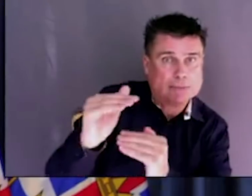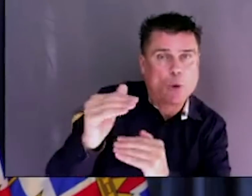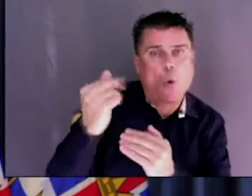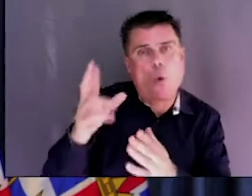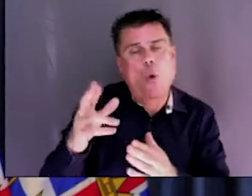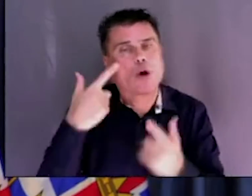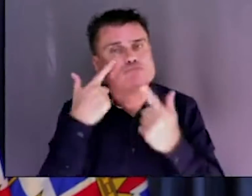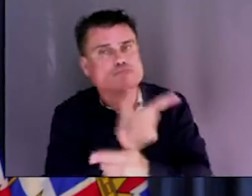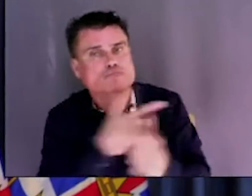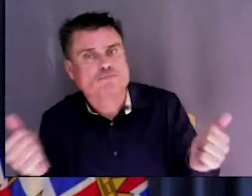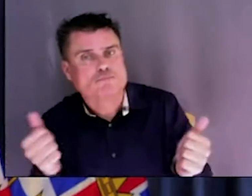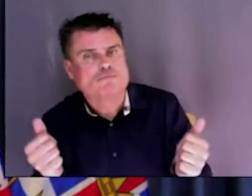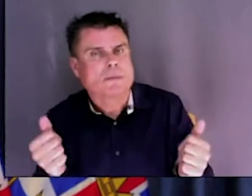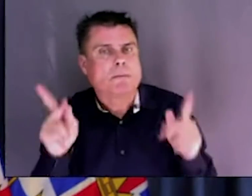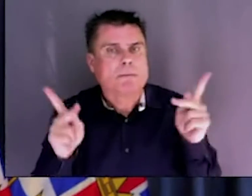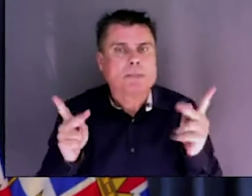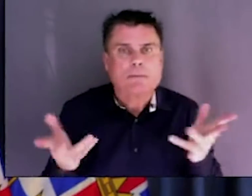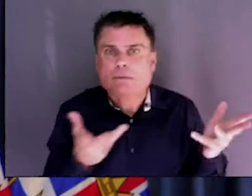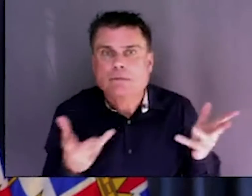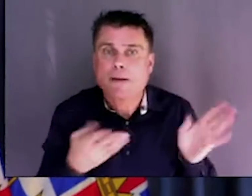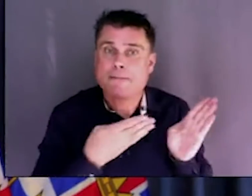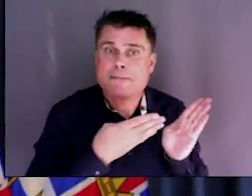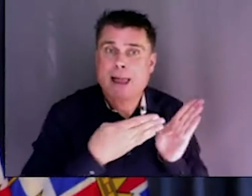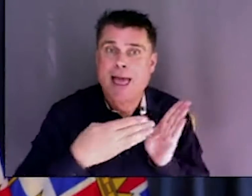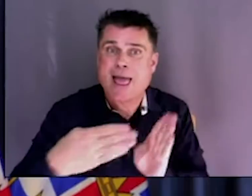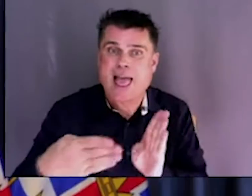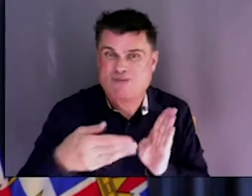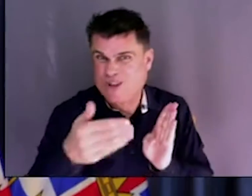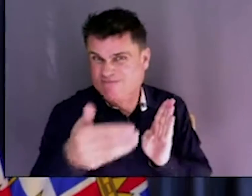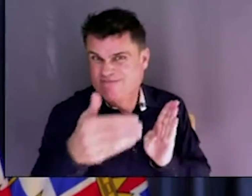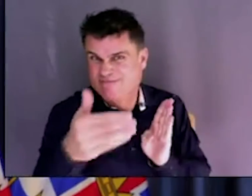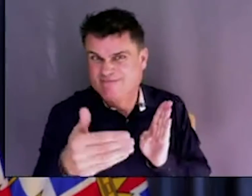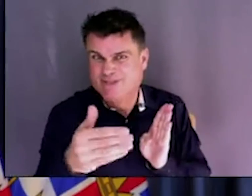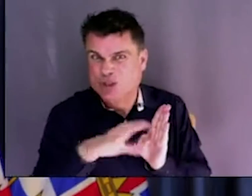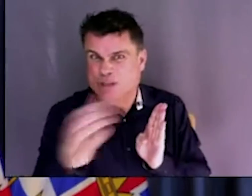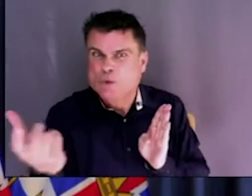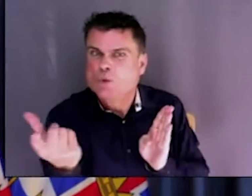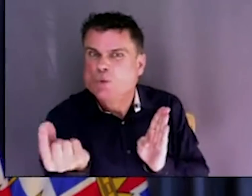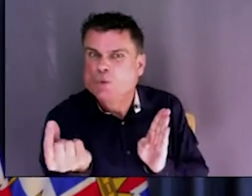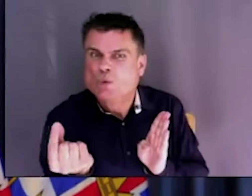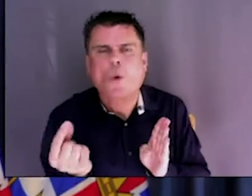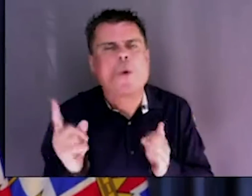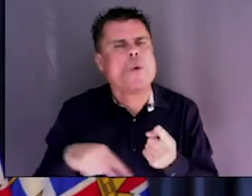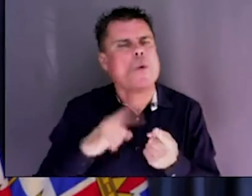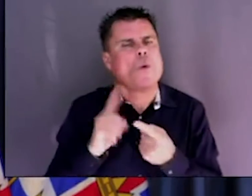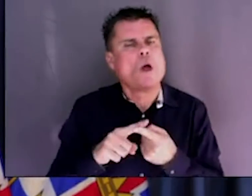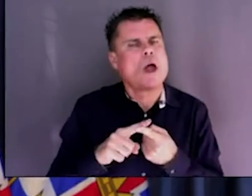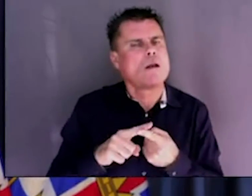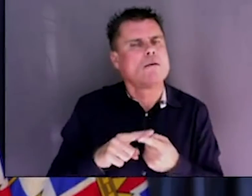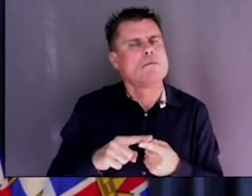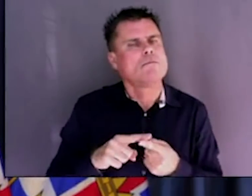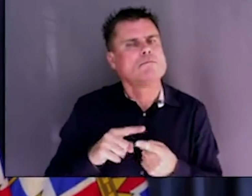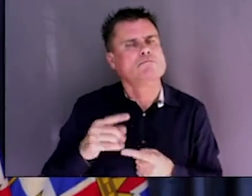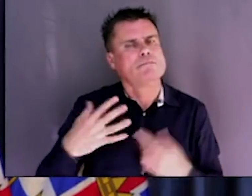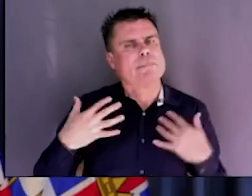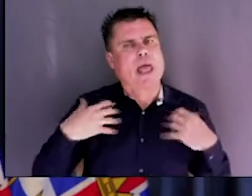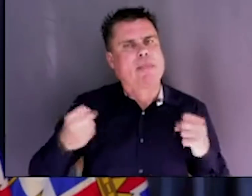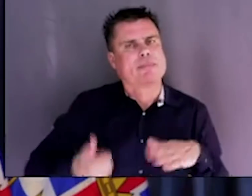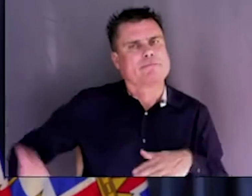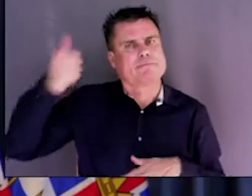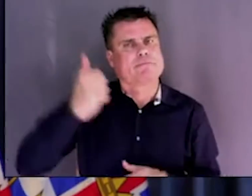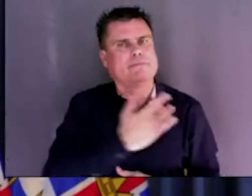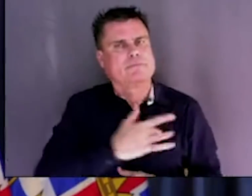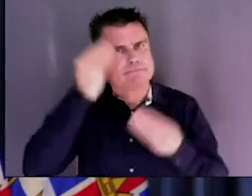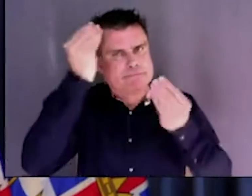to make any plans, whether it's traveling or otherwise? Will there be a date, perhaps, where the province says, look, folks, this is the deal for Christmas?